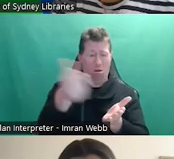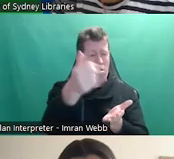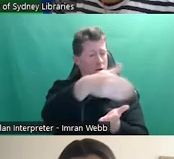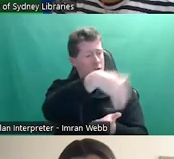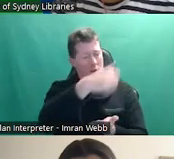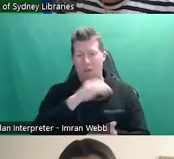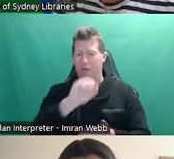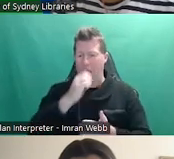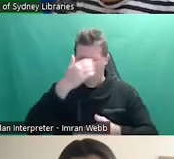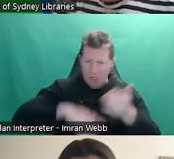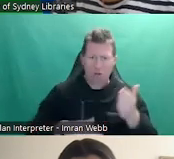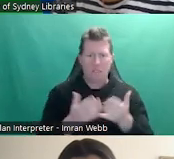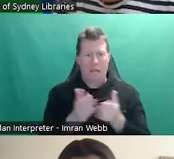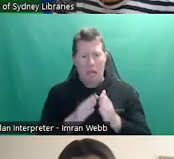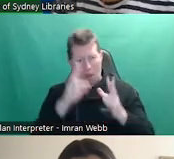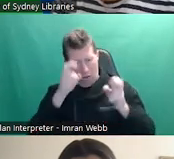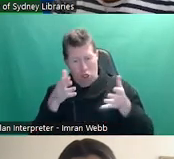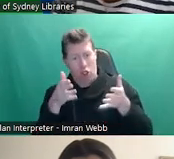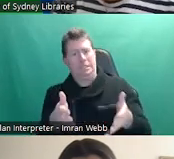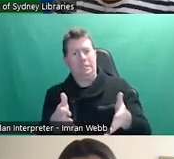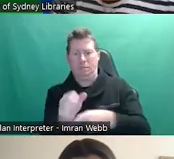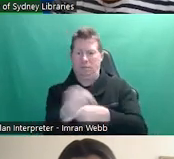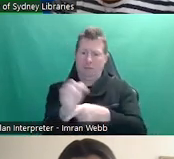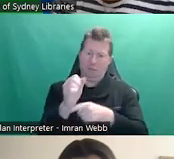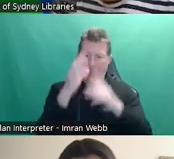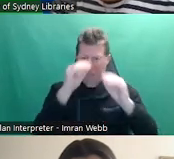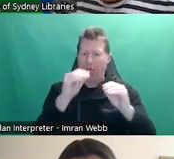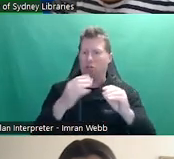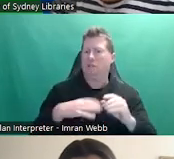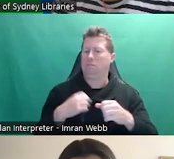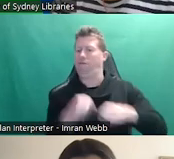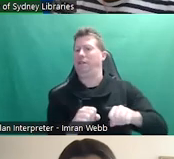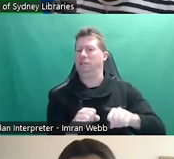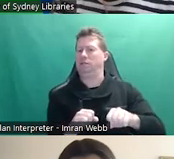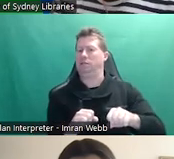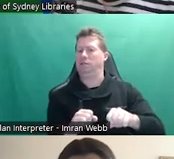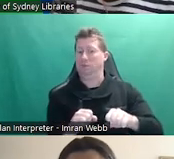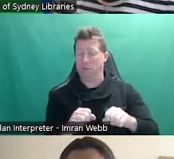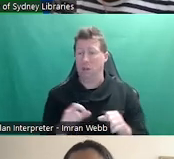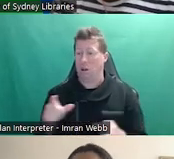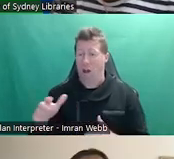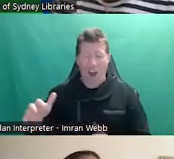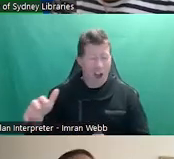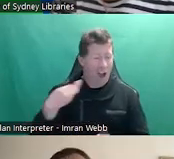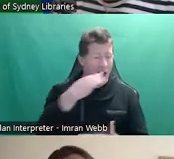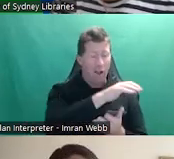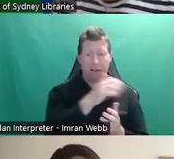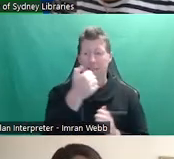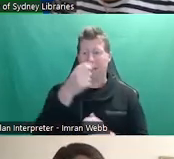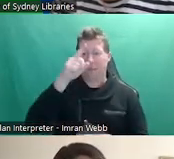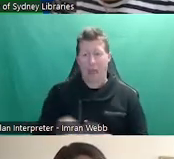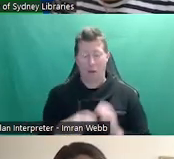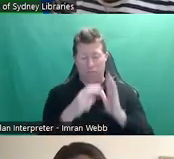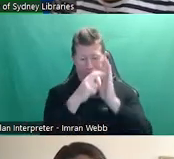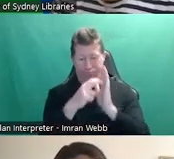consent education could prevent this. And in two weeks, she gathered 6,000 signatures on a